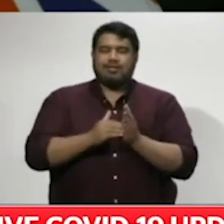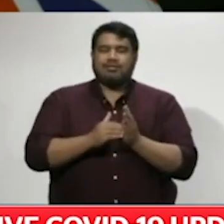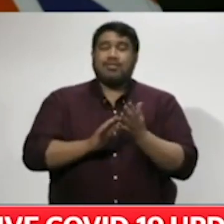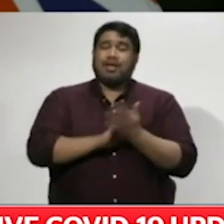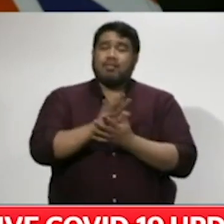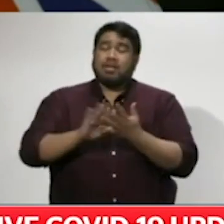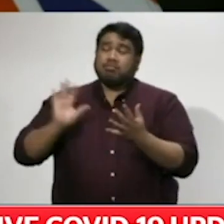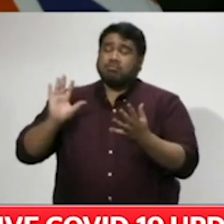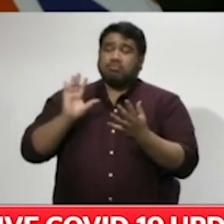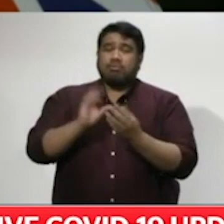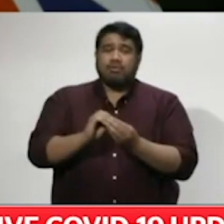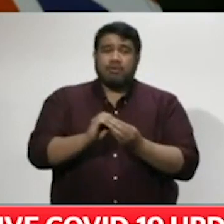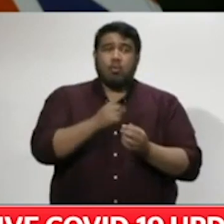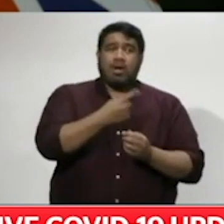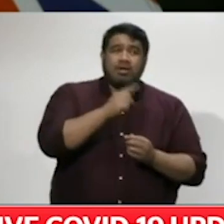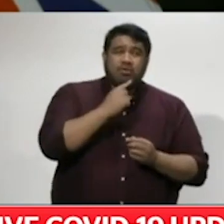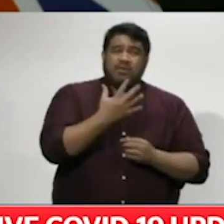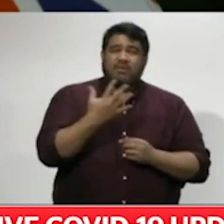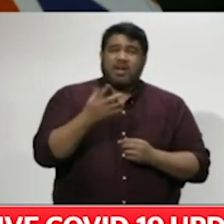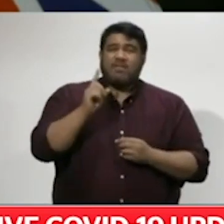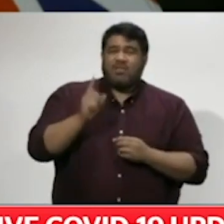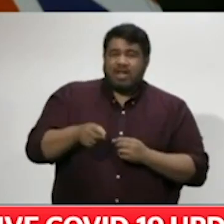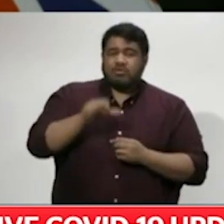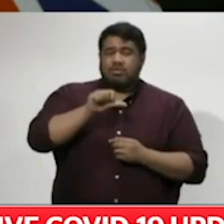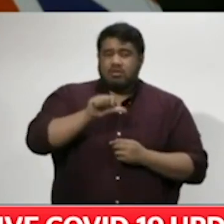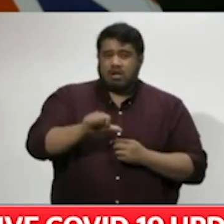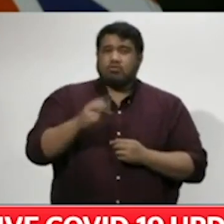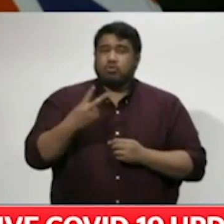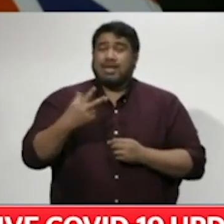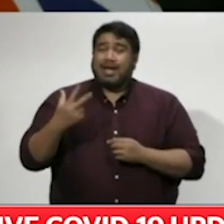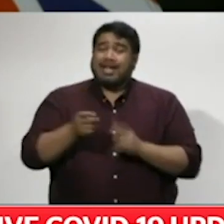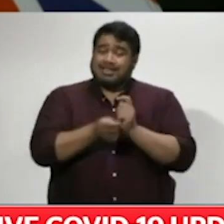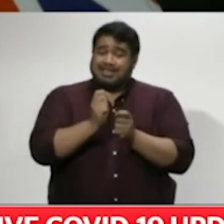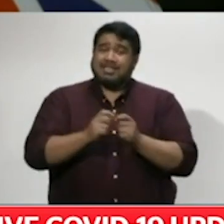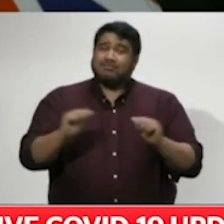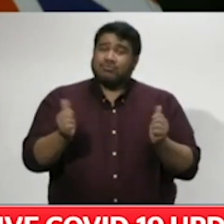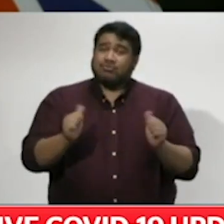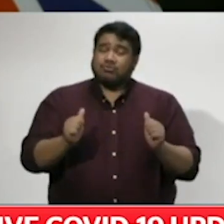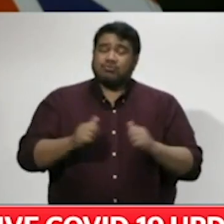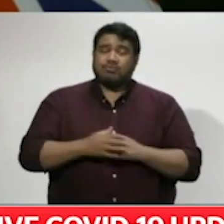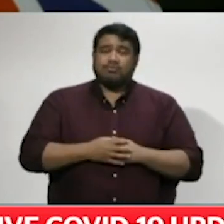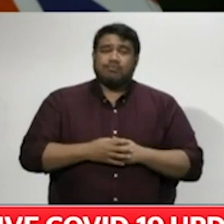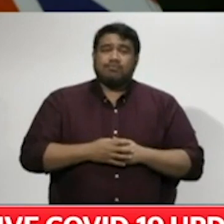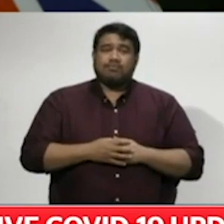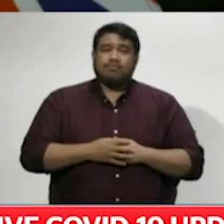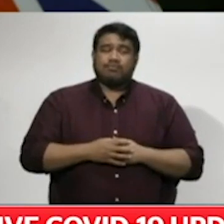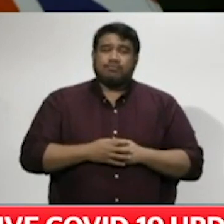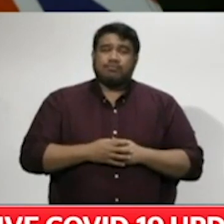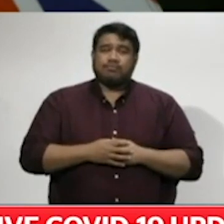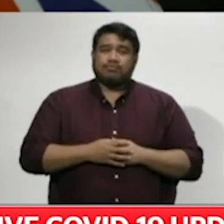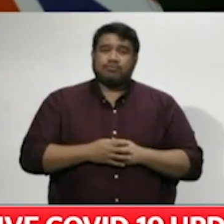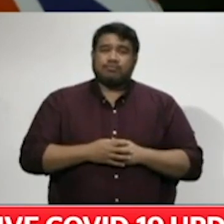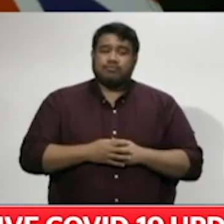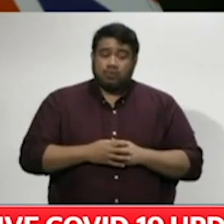total to date is 155,928 tests. Of our cases, 1